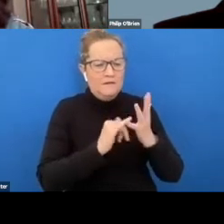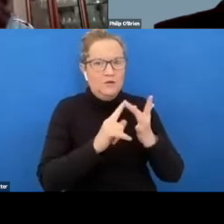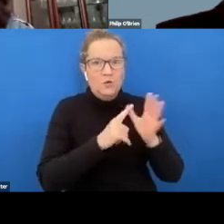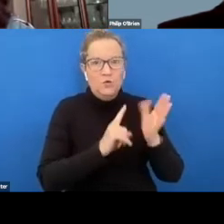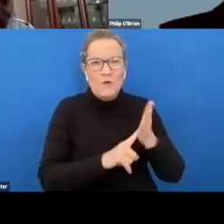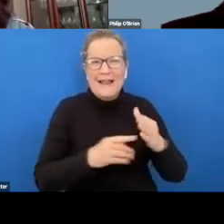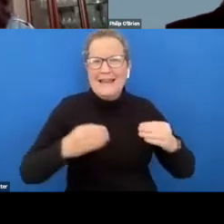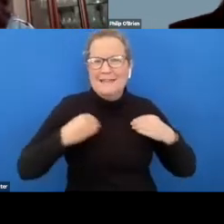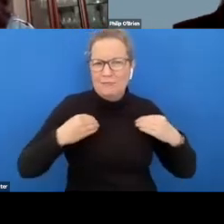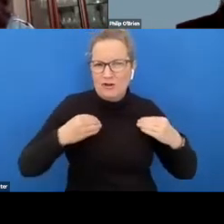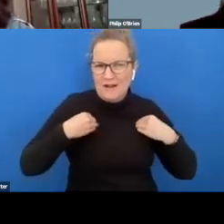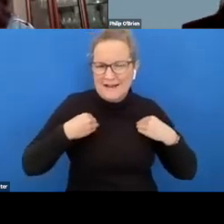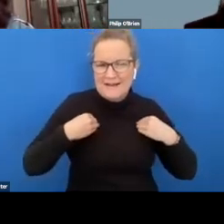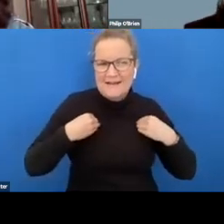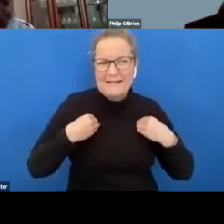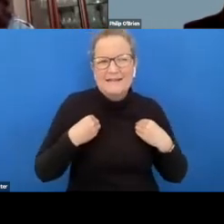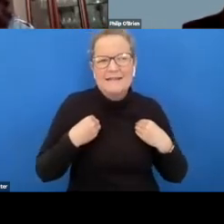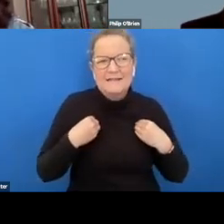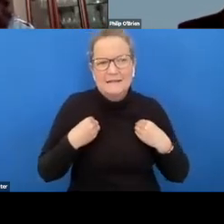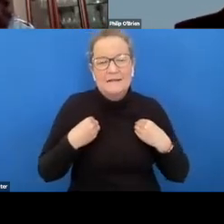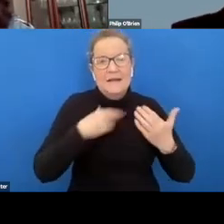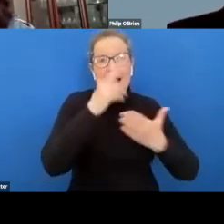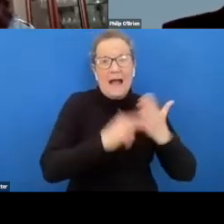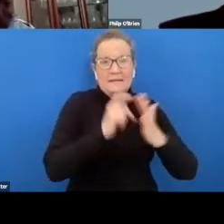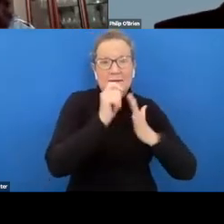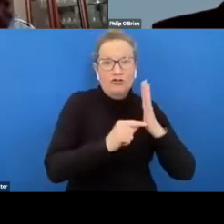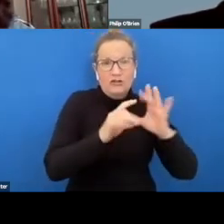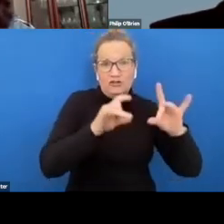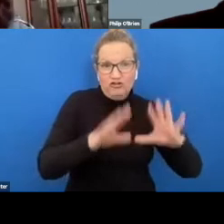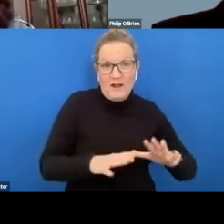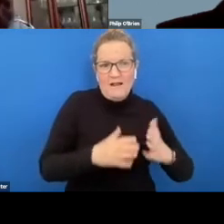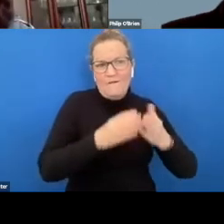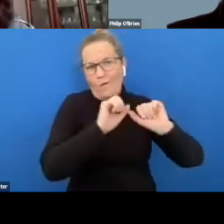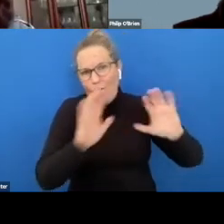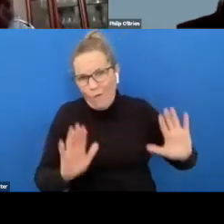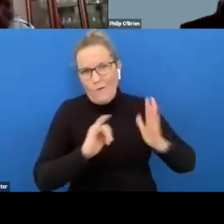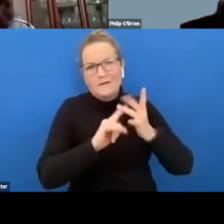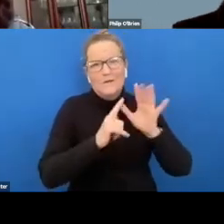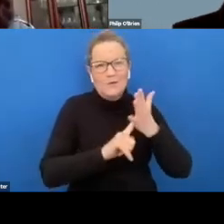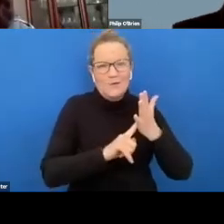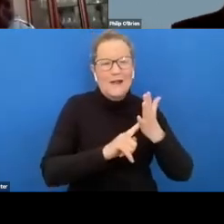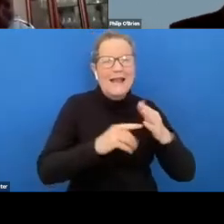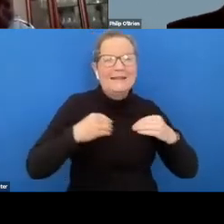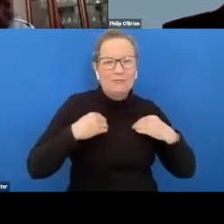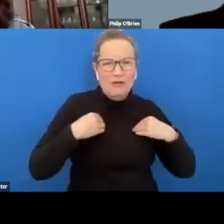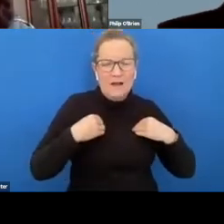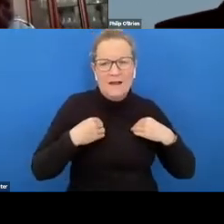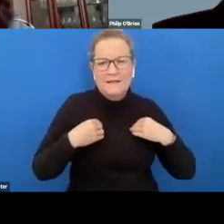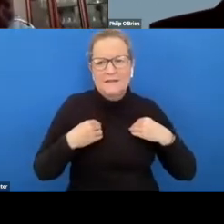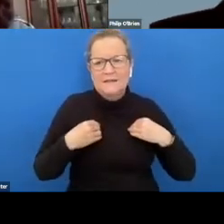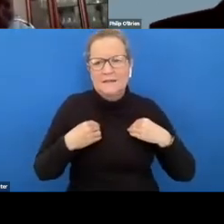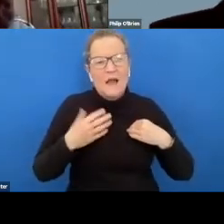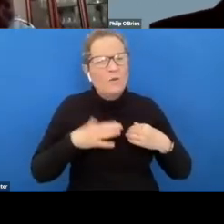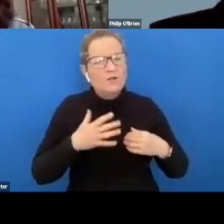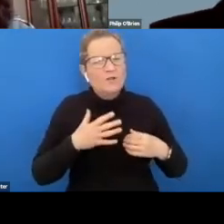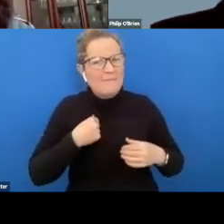just mentioned um arts project australia is of course a social enterprise um i'd like to this is just a question from me what